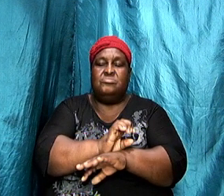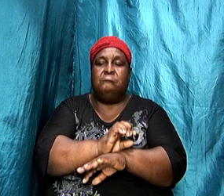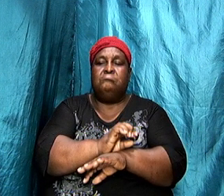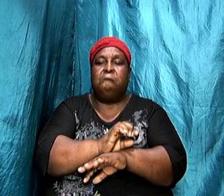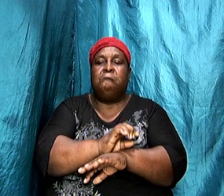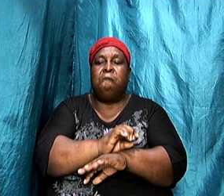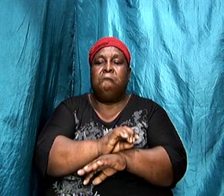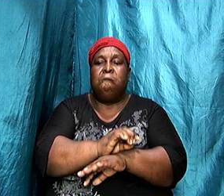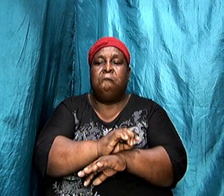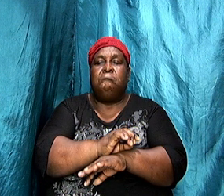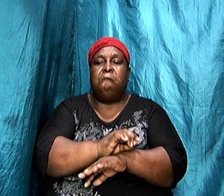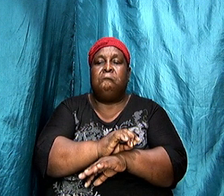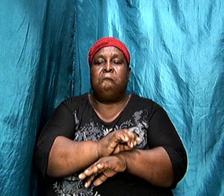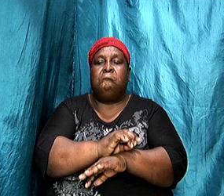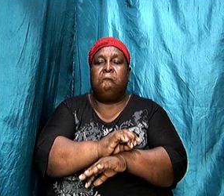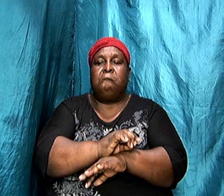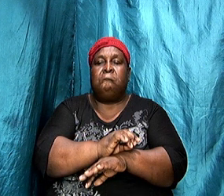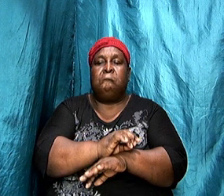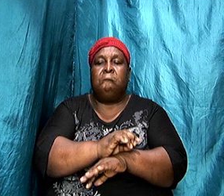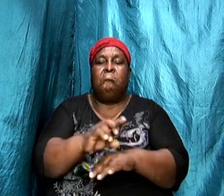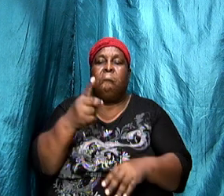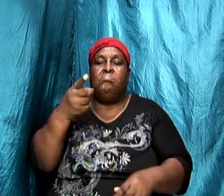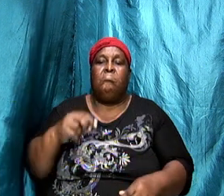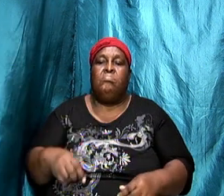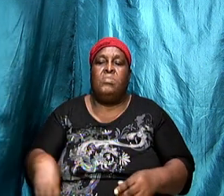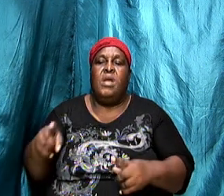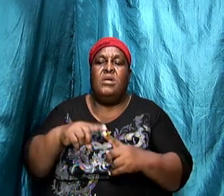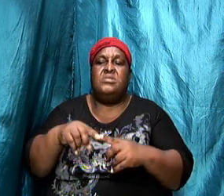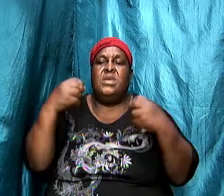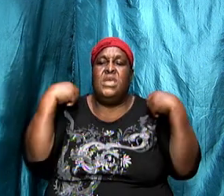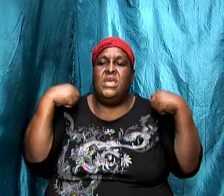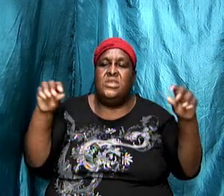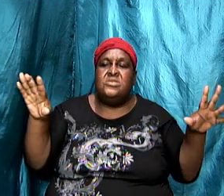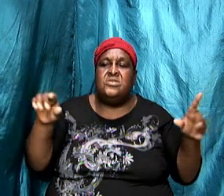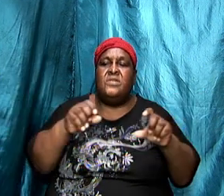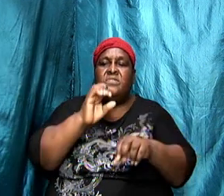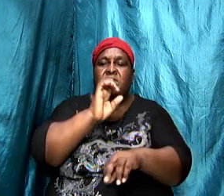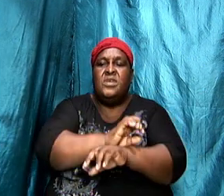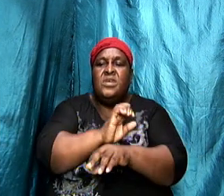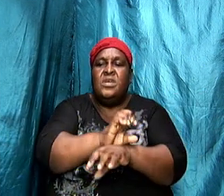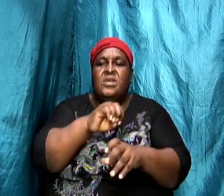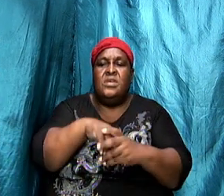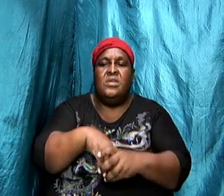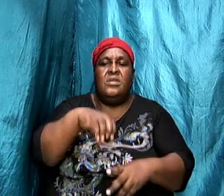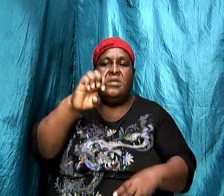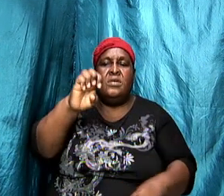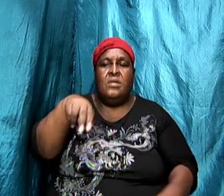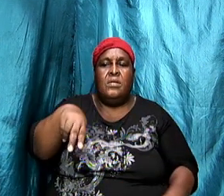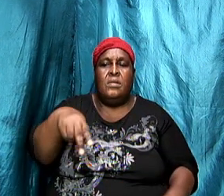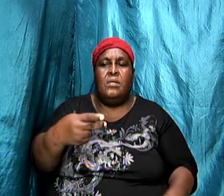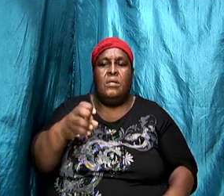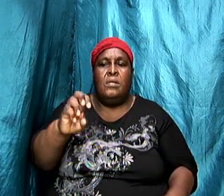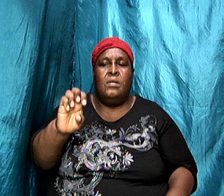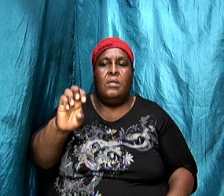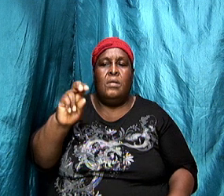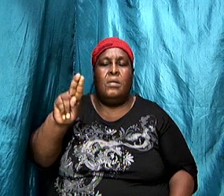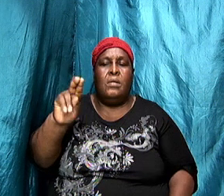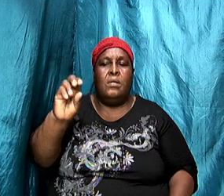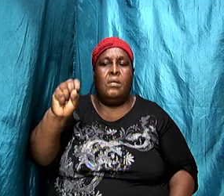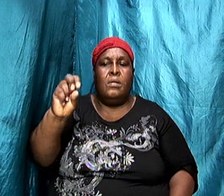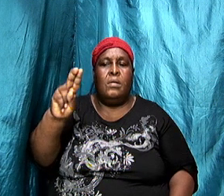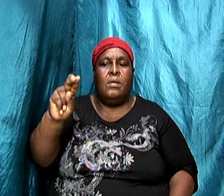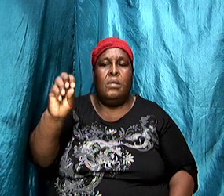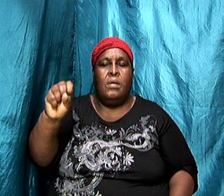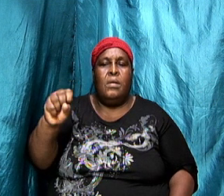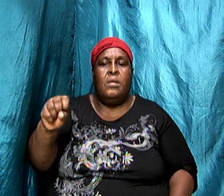chapter two verses one to seven speaks to that unto the angel of the church of Ephesus writes